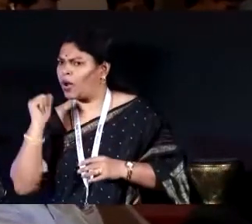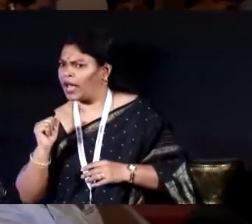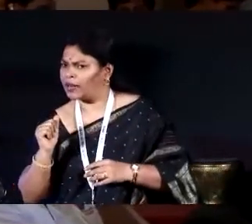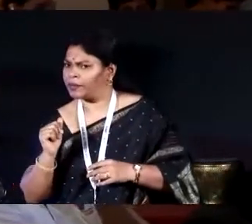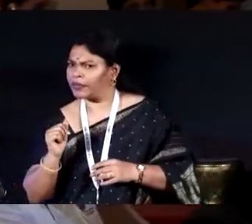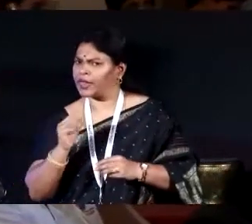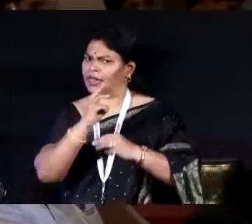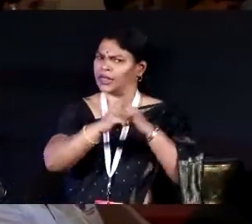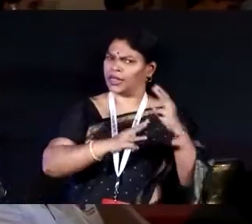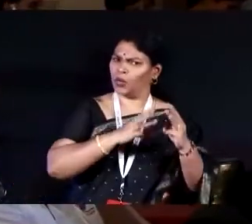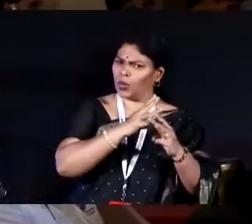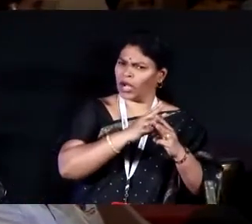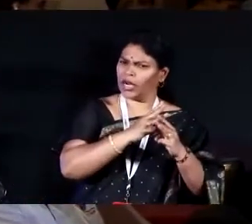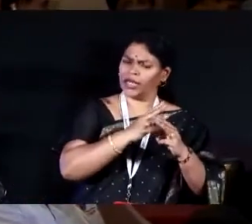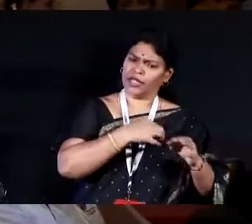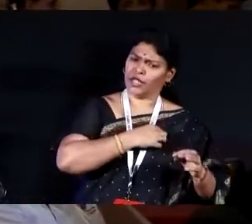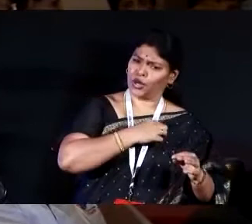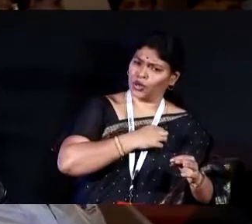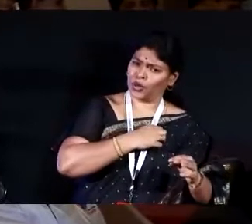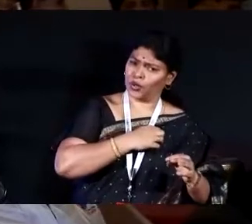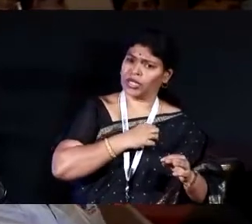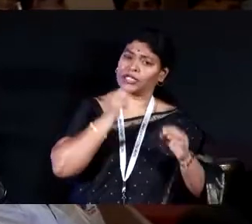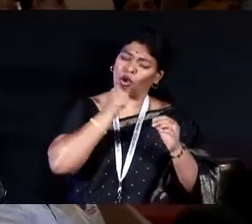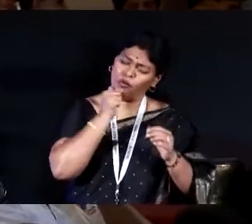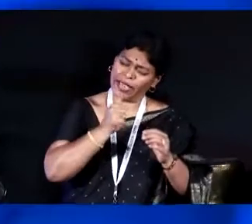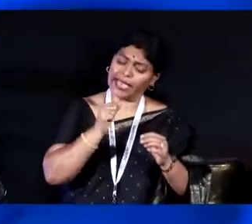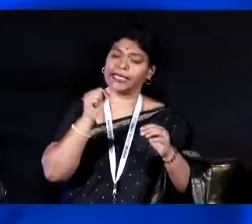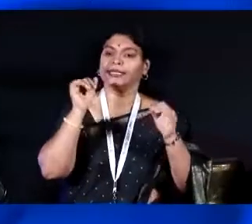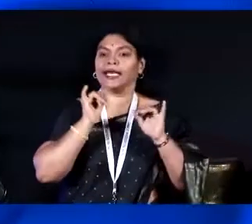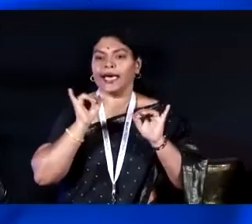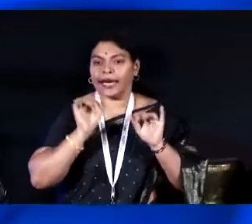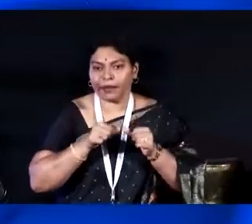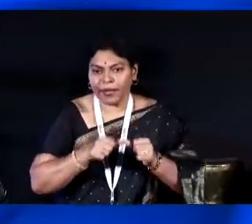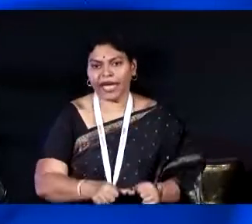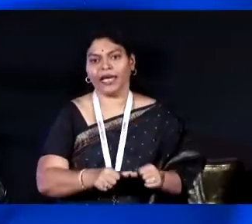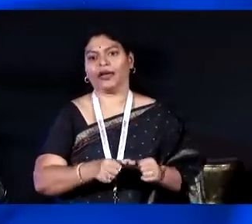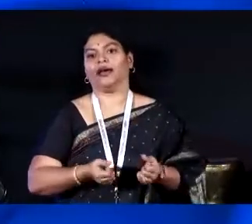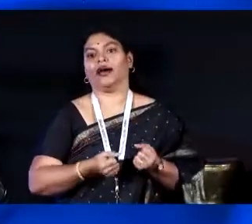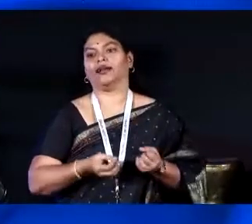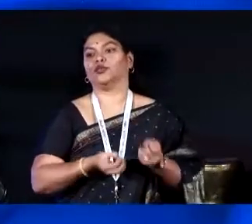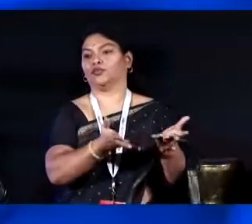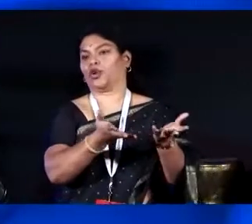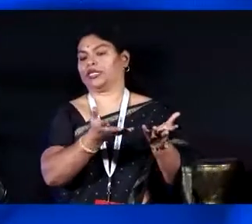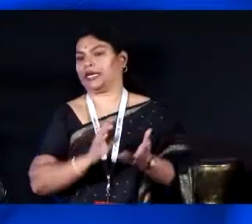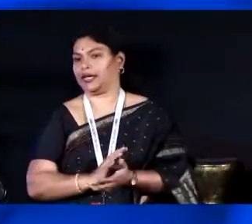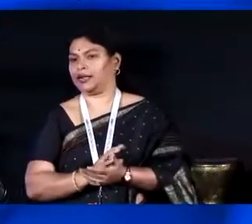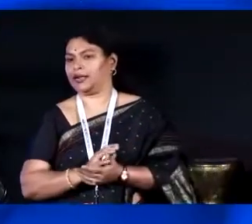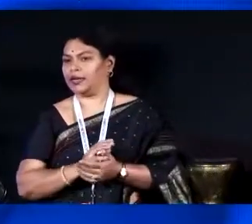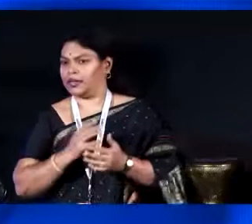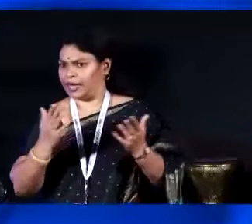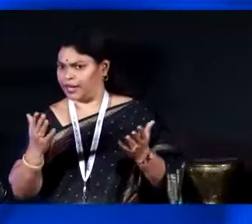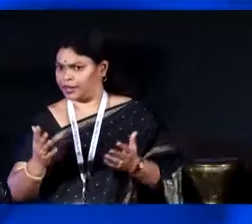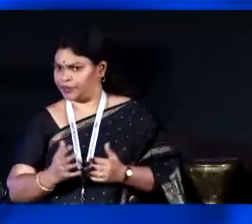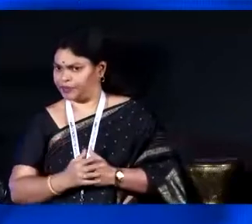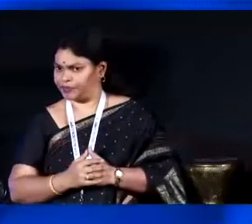happened that worldwide cloth has remained a charitable subject object? When you say 50% of your population do